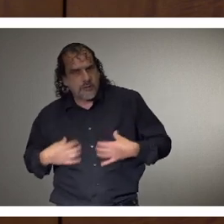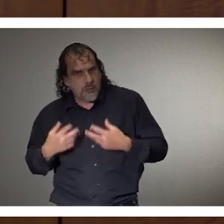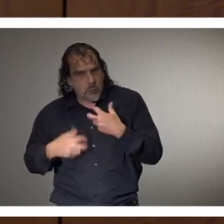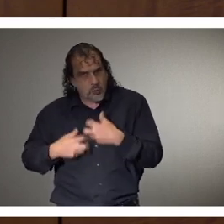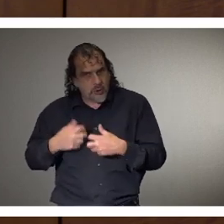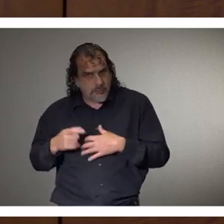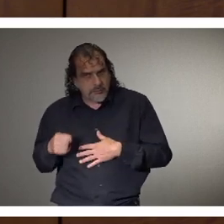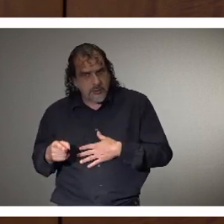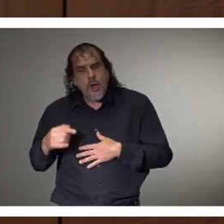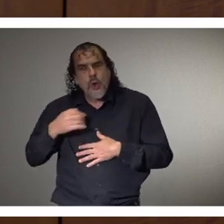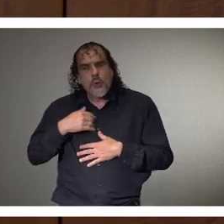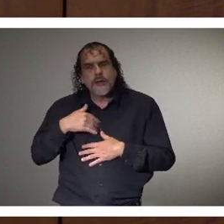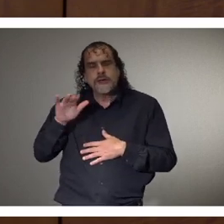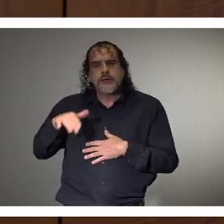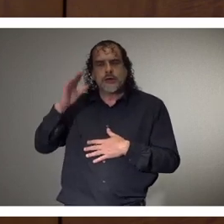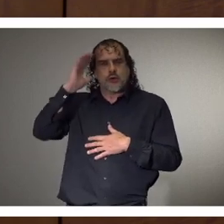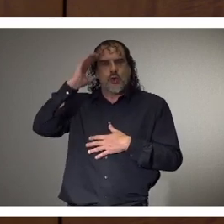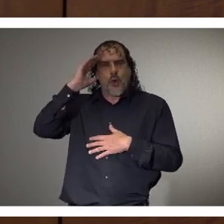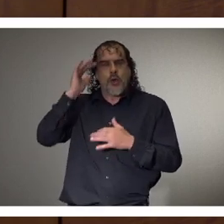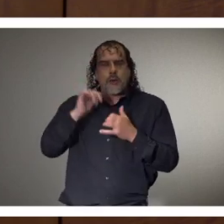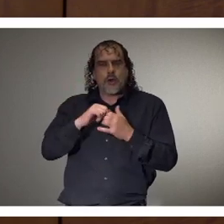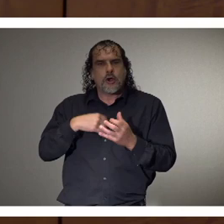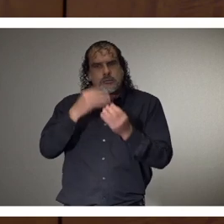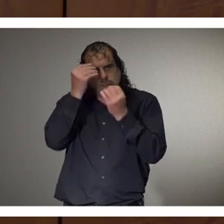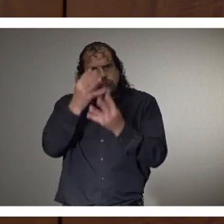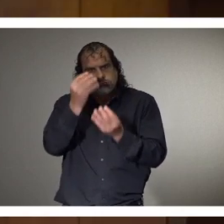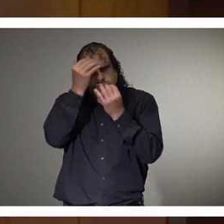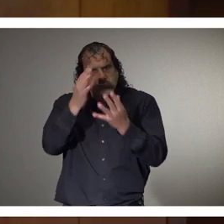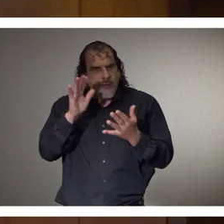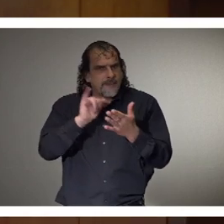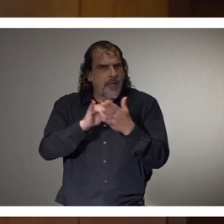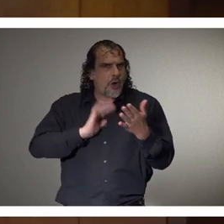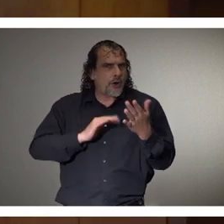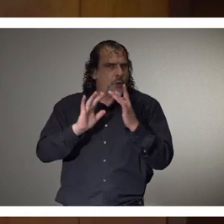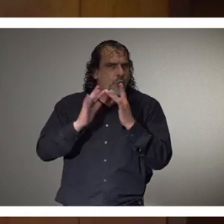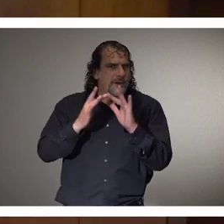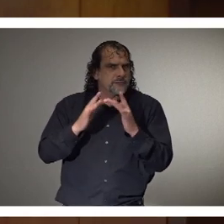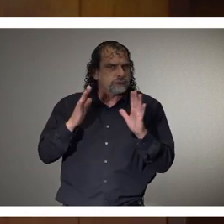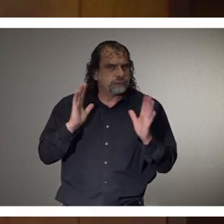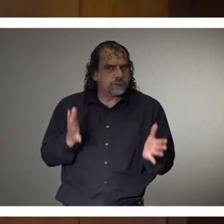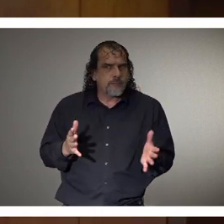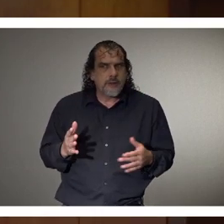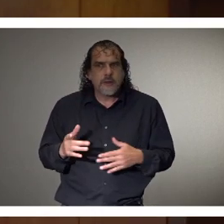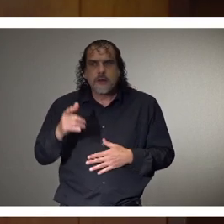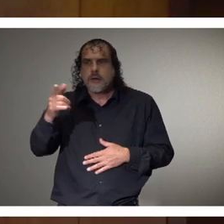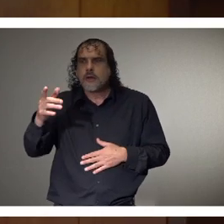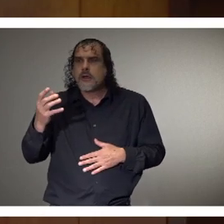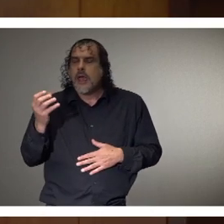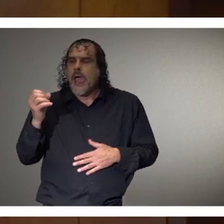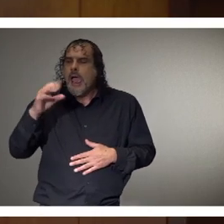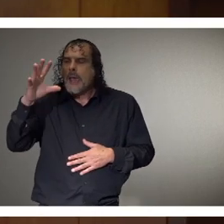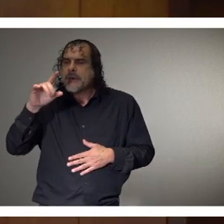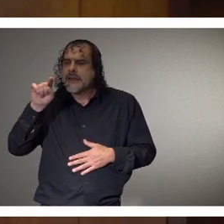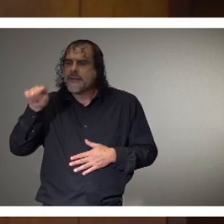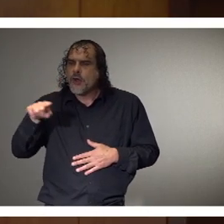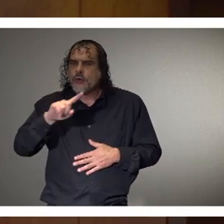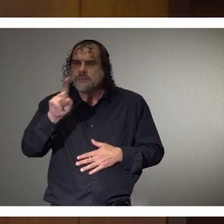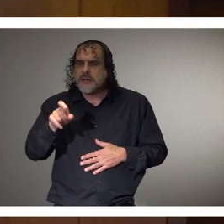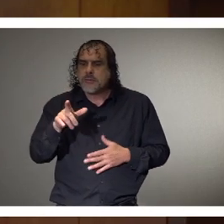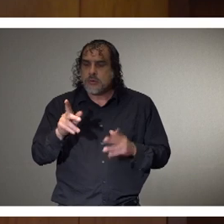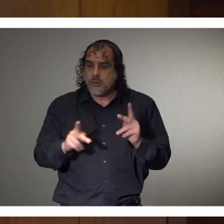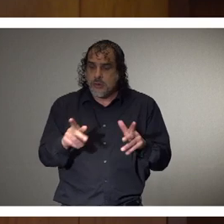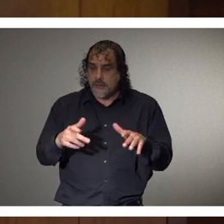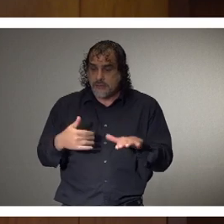and we're going to be placing that information on our website. Do we know how many of those people who have died did not have insurance?